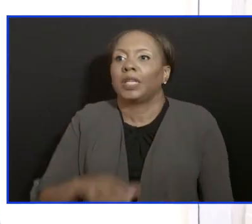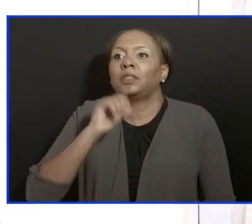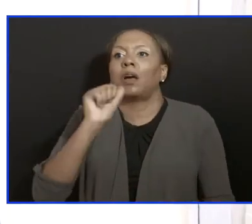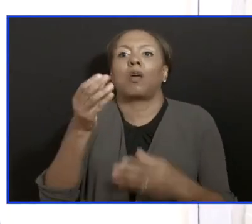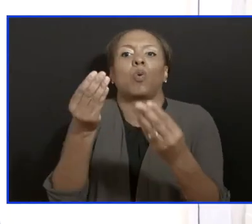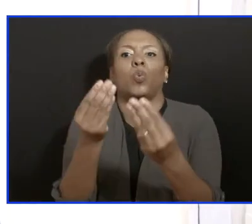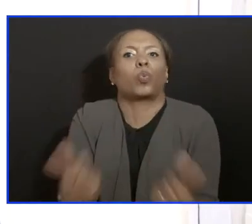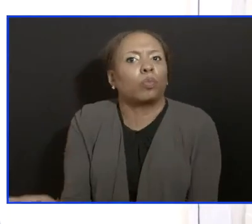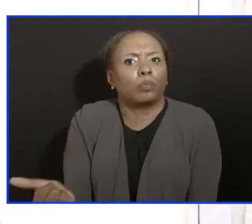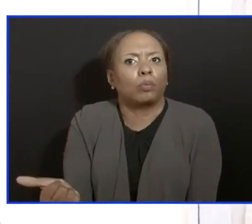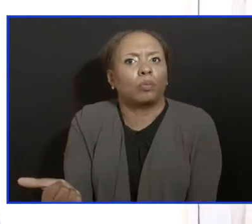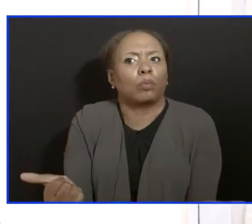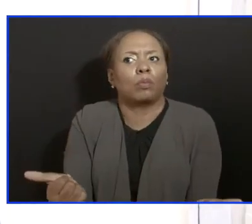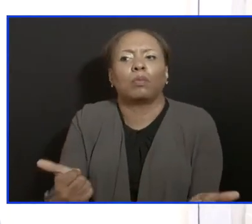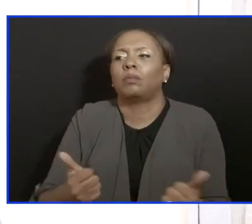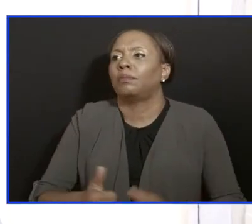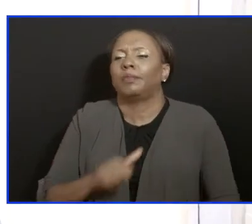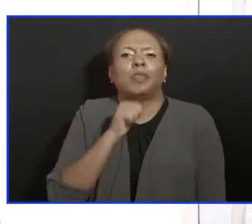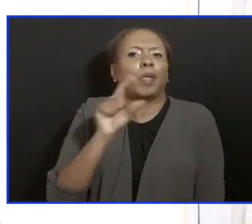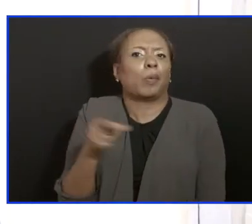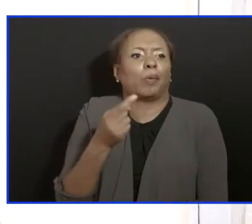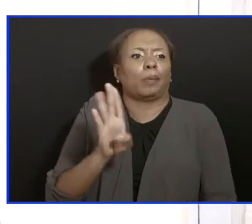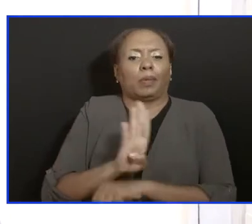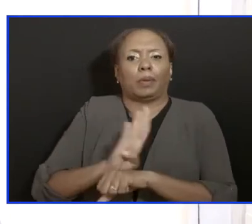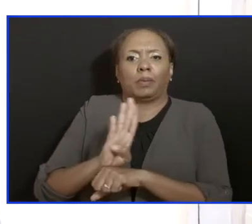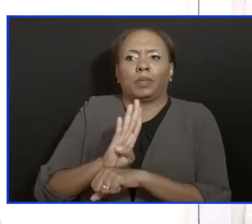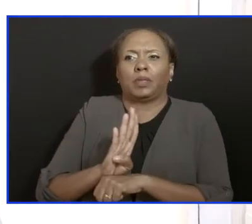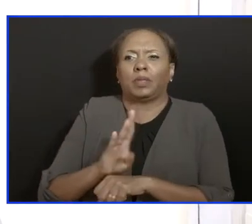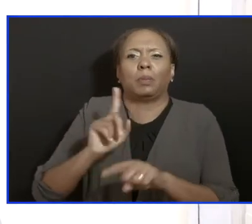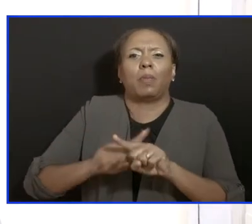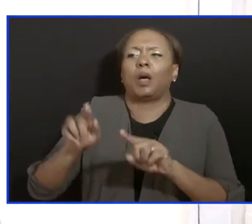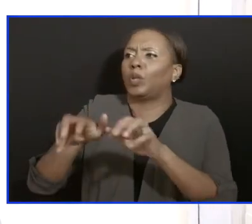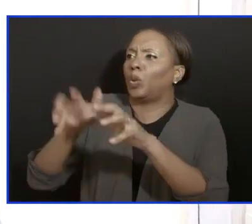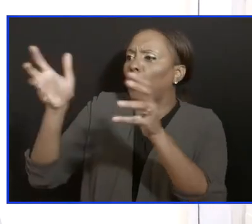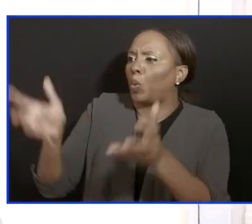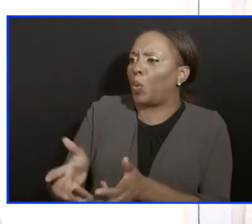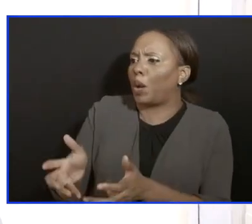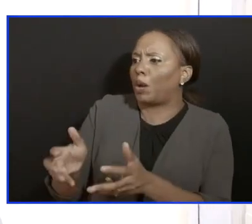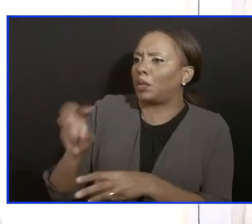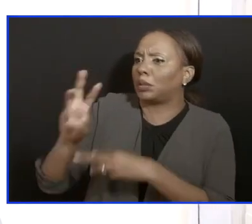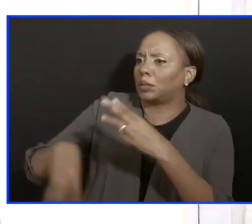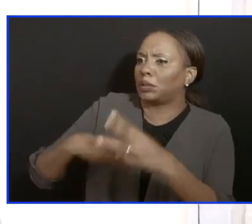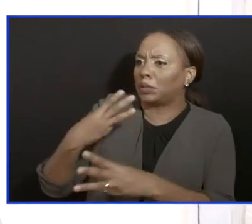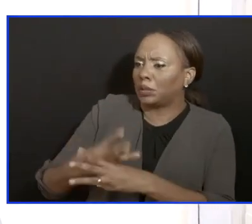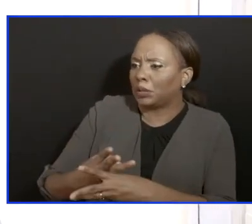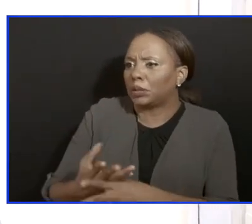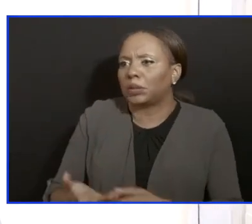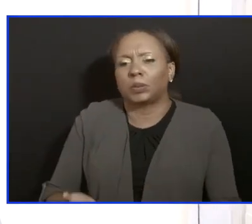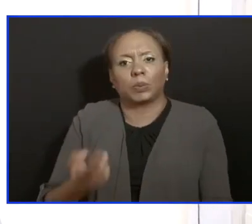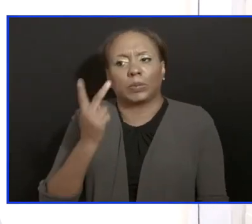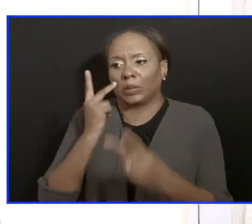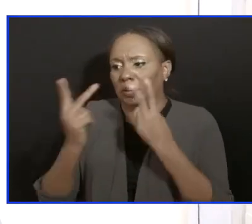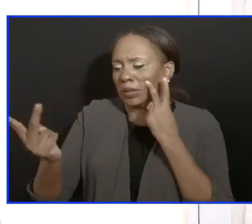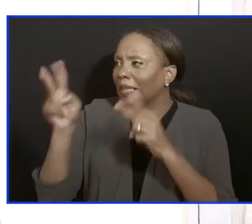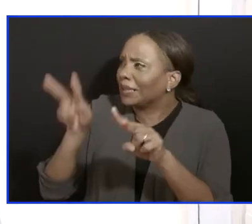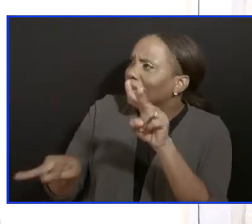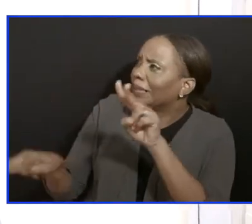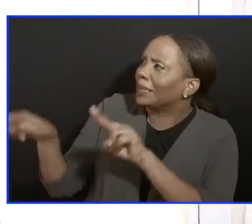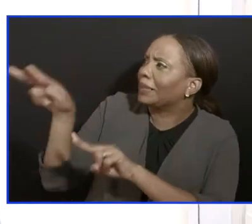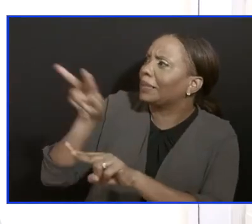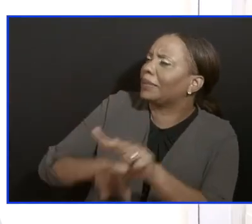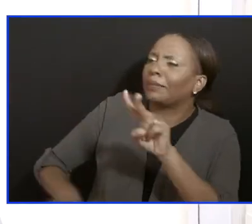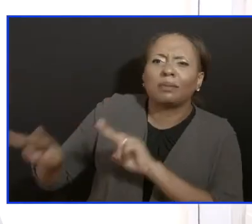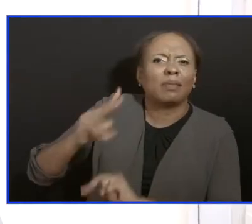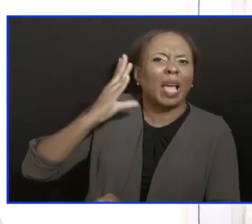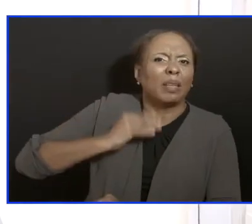Barbados now. I'm speaking about the entire world in which we live. And even as we speak, we see the experiences of countries as they